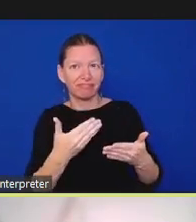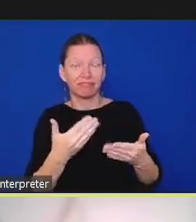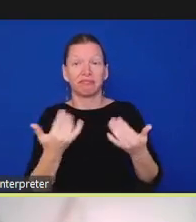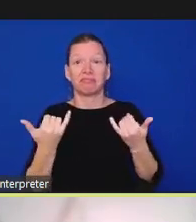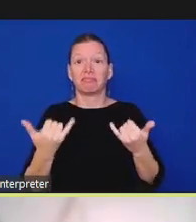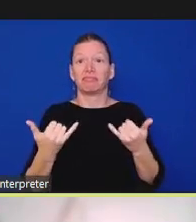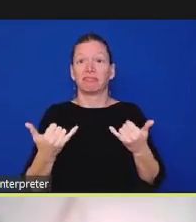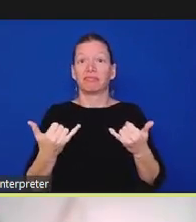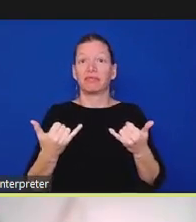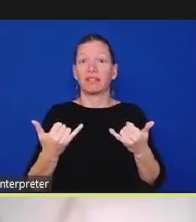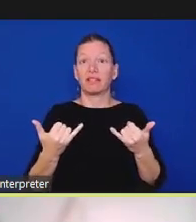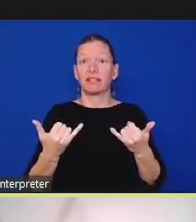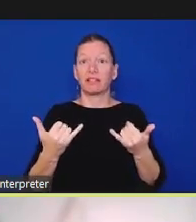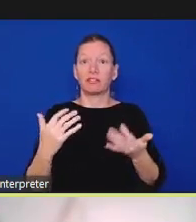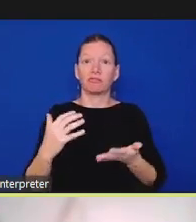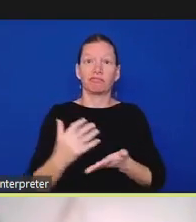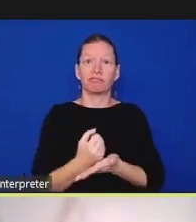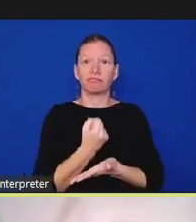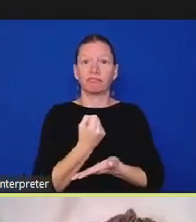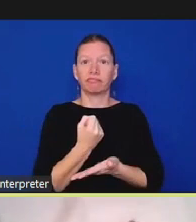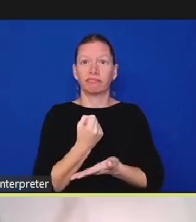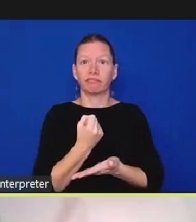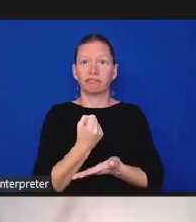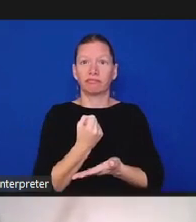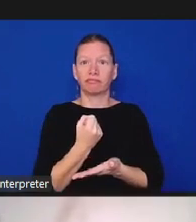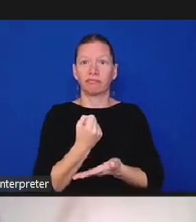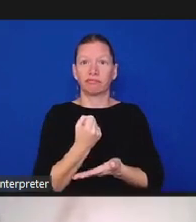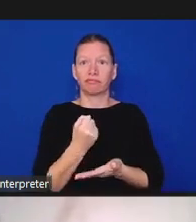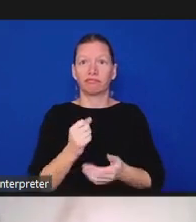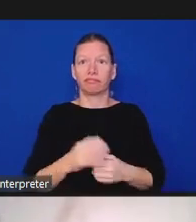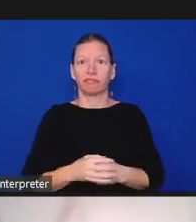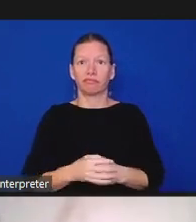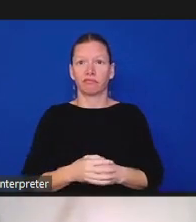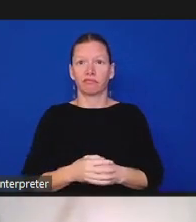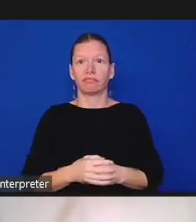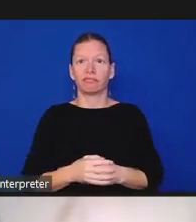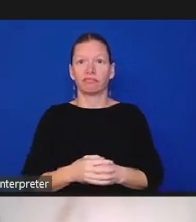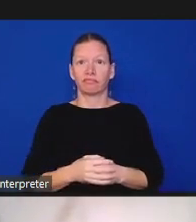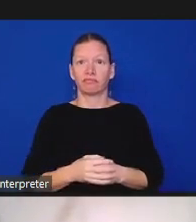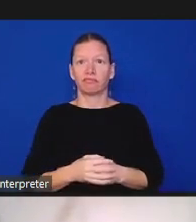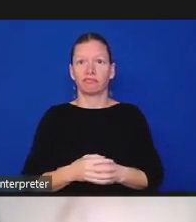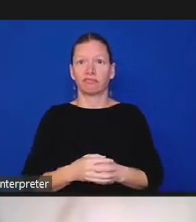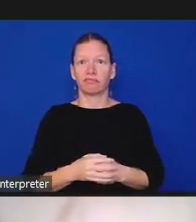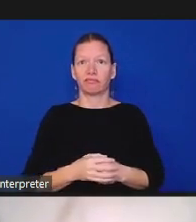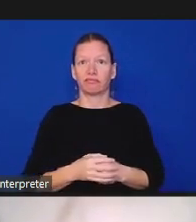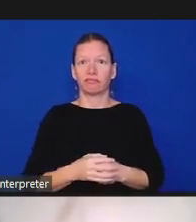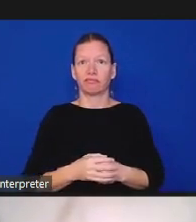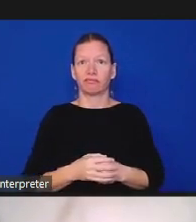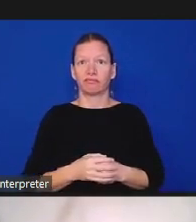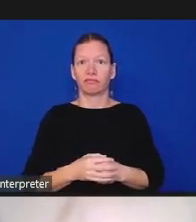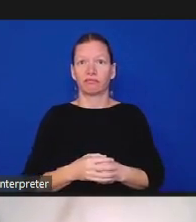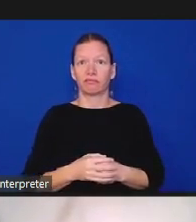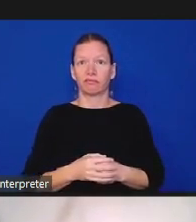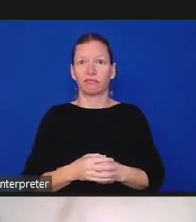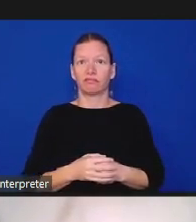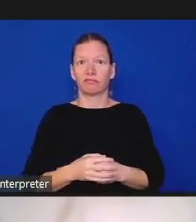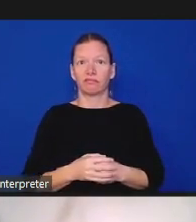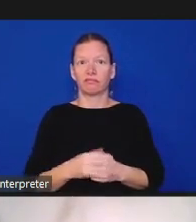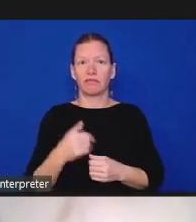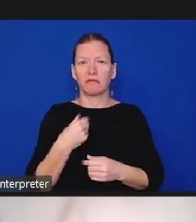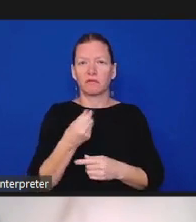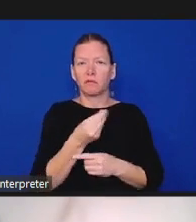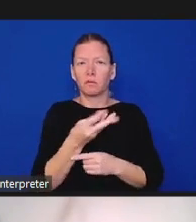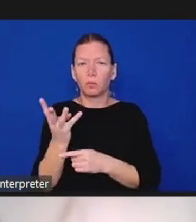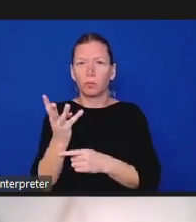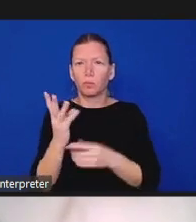remarks as well undersheriff thank you jamila and thank you supervisor connelly i'm sylvia moyer and i